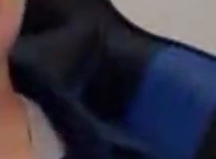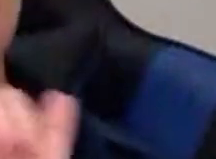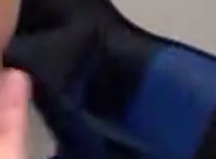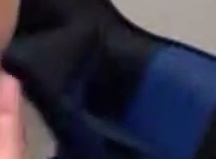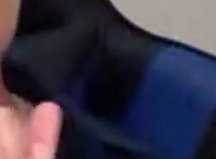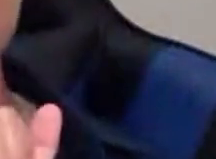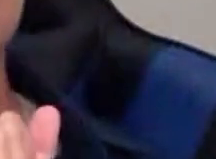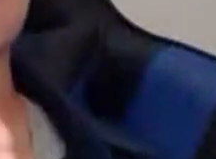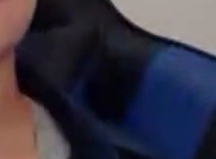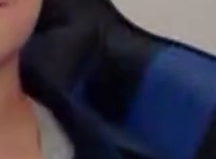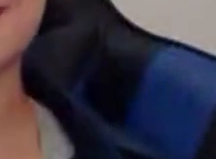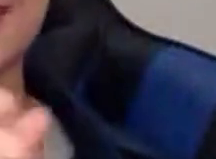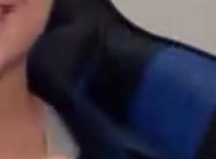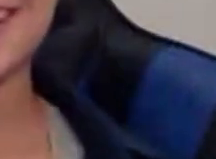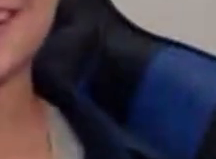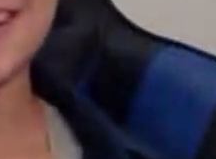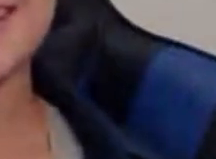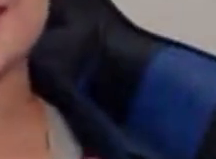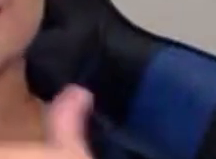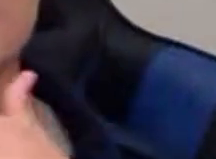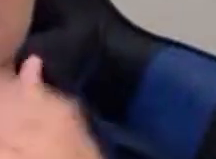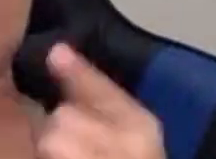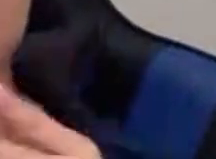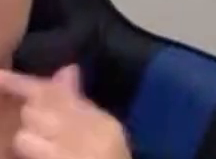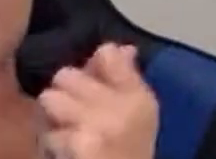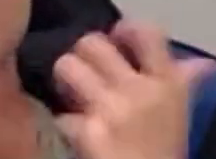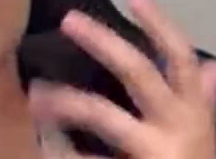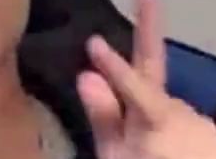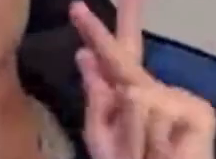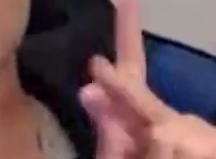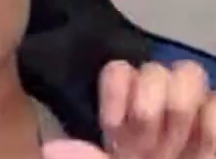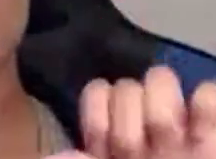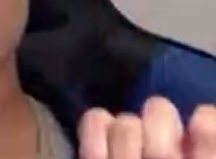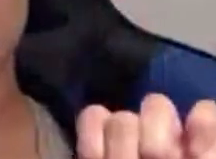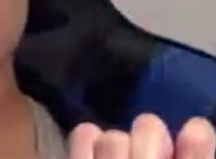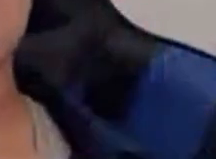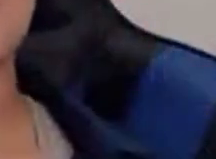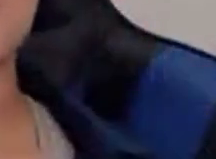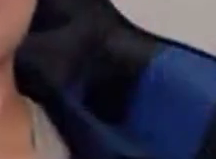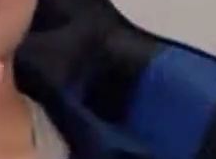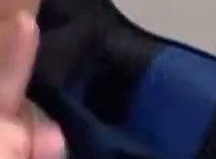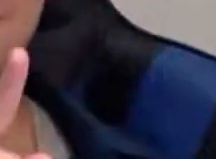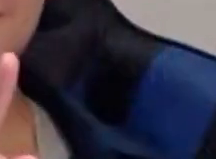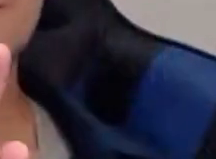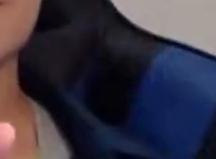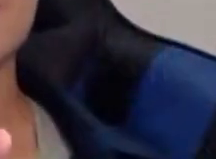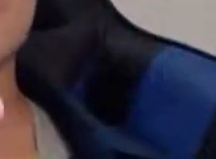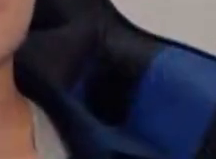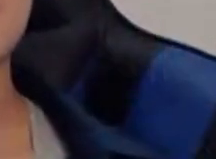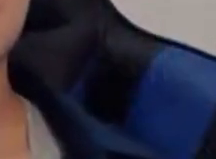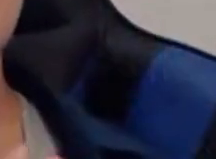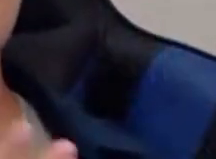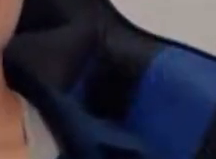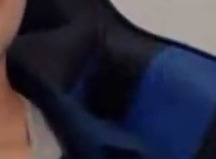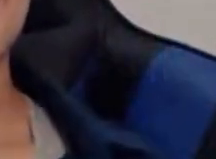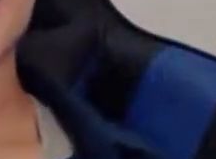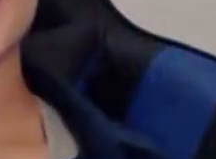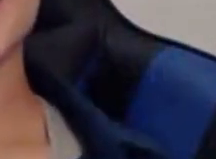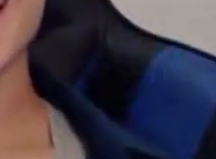work and making this accessible to as many people as possible. I really take to heart that you're there for me because I don't sign